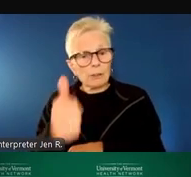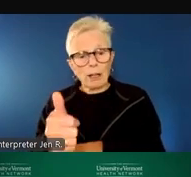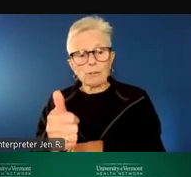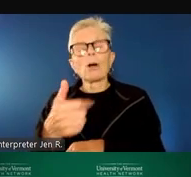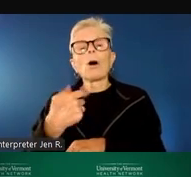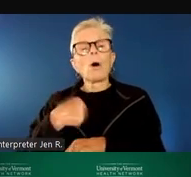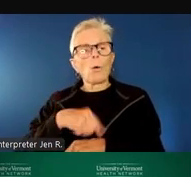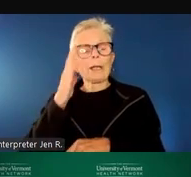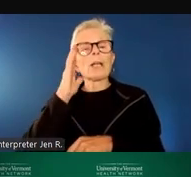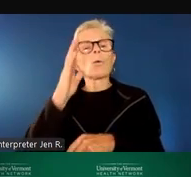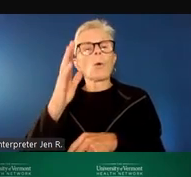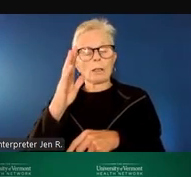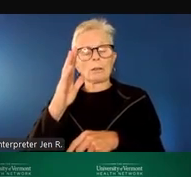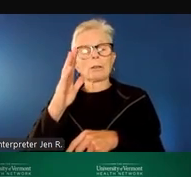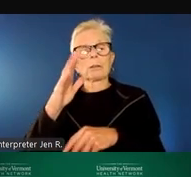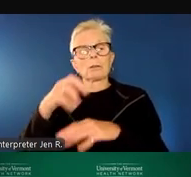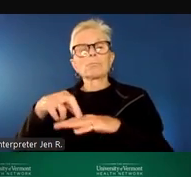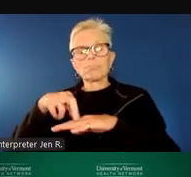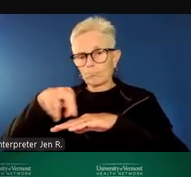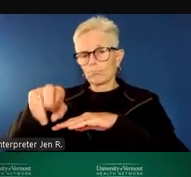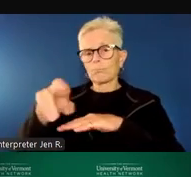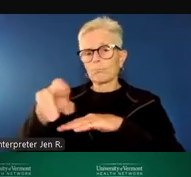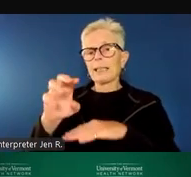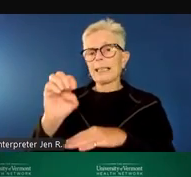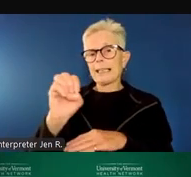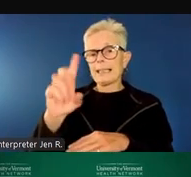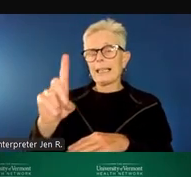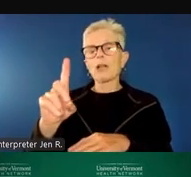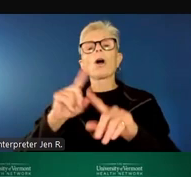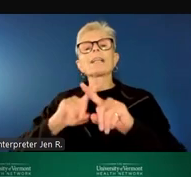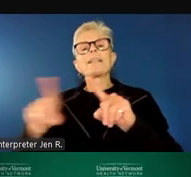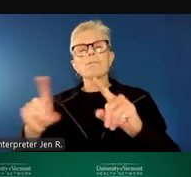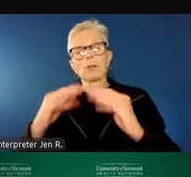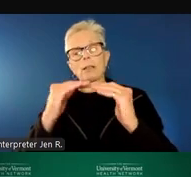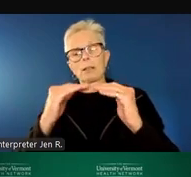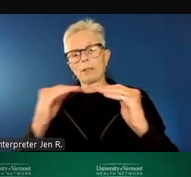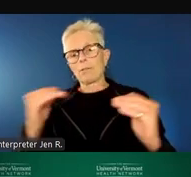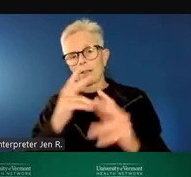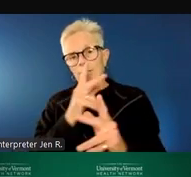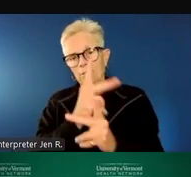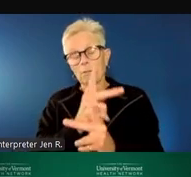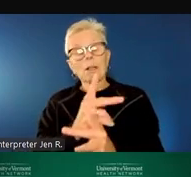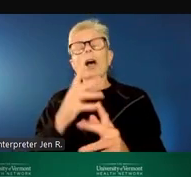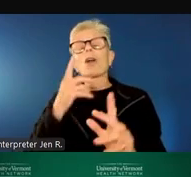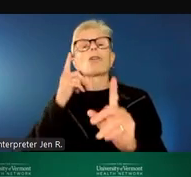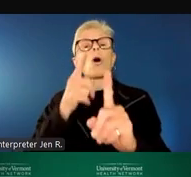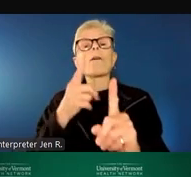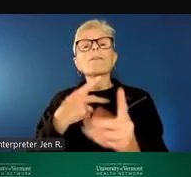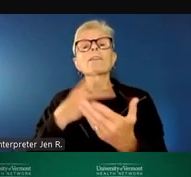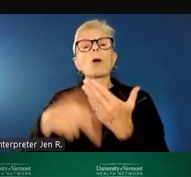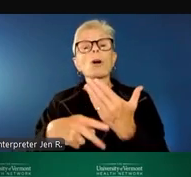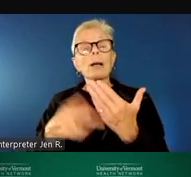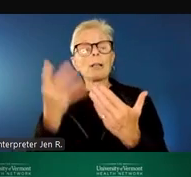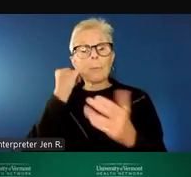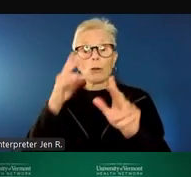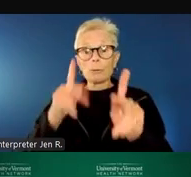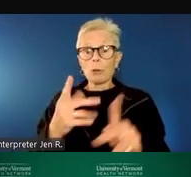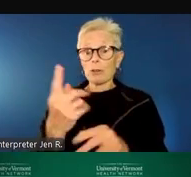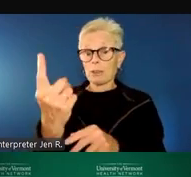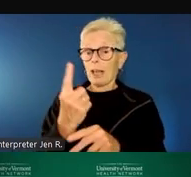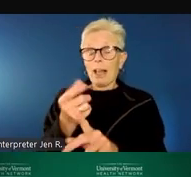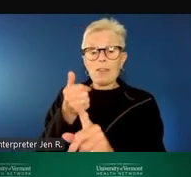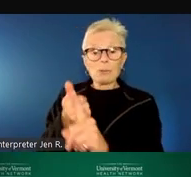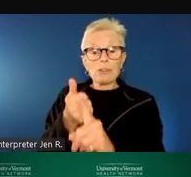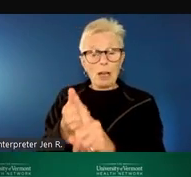we would redirect them to the emergency room or to a different level of care. The goal for this program is for someone who's coming under their own